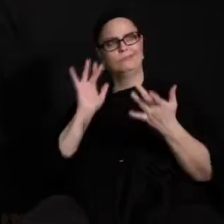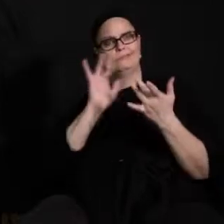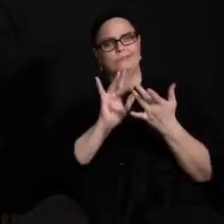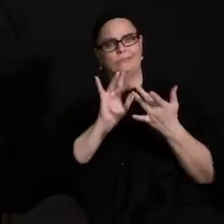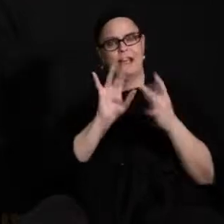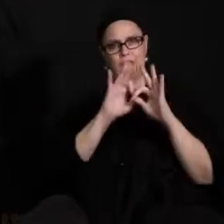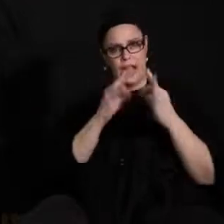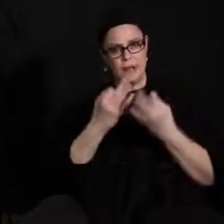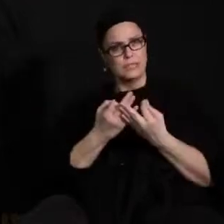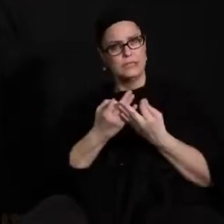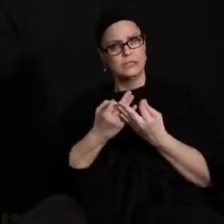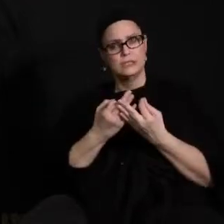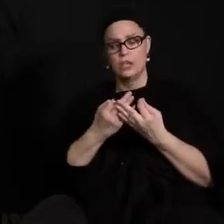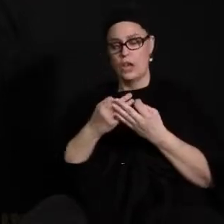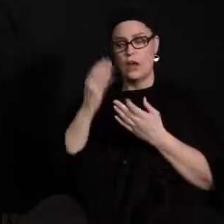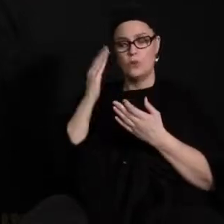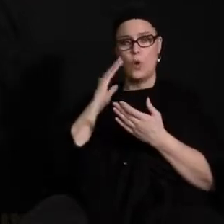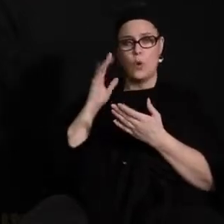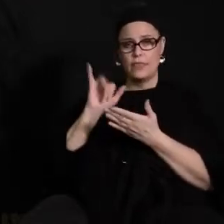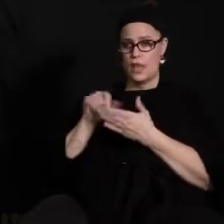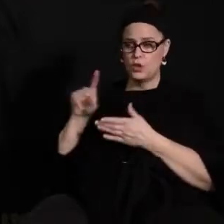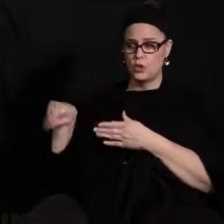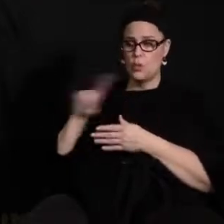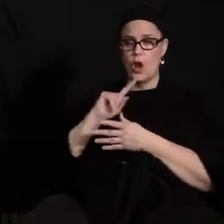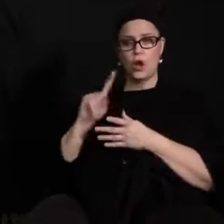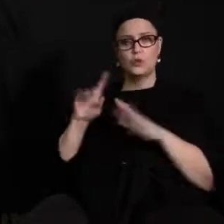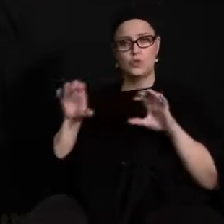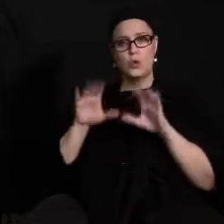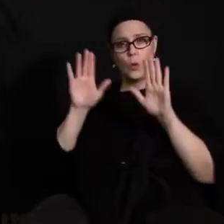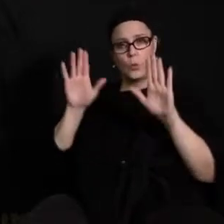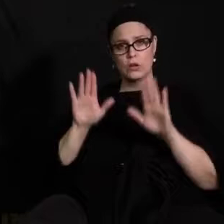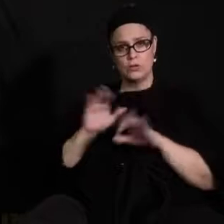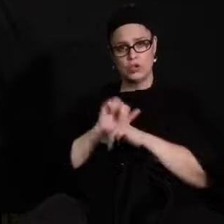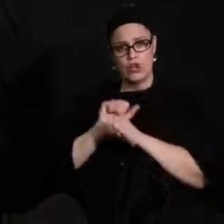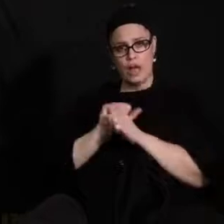principal viewbar you guys are doing a remarkable job with that if you want to share really quickly